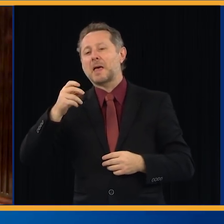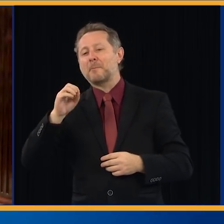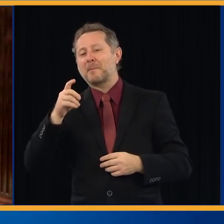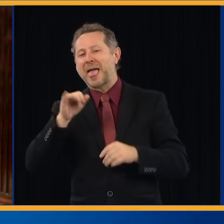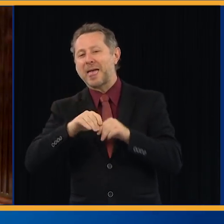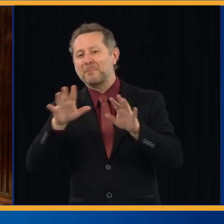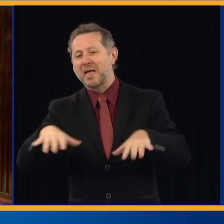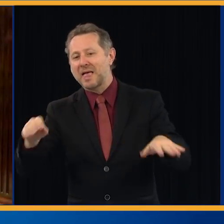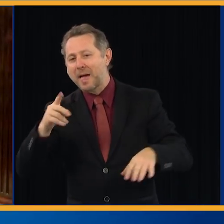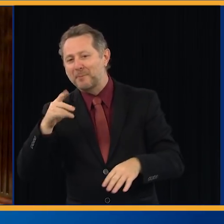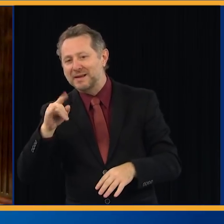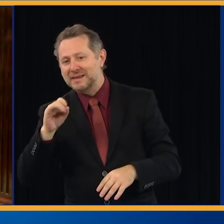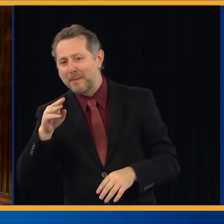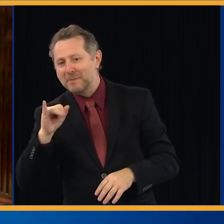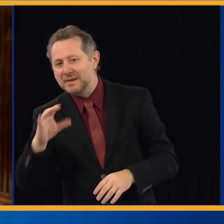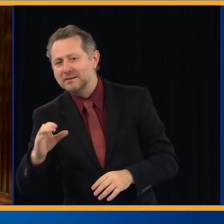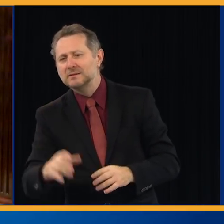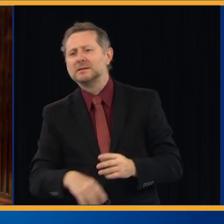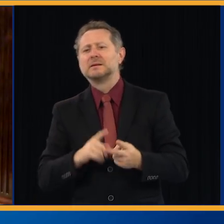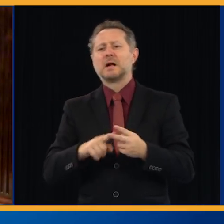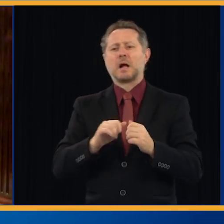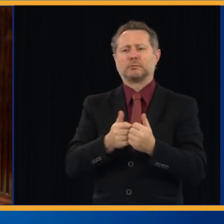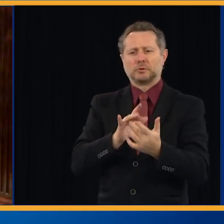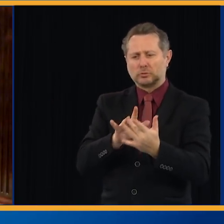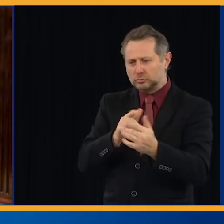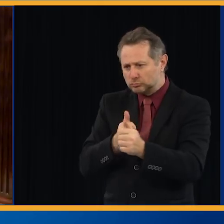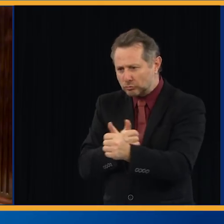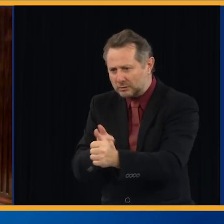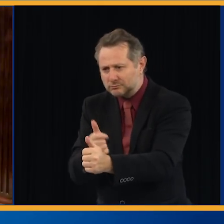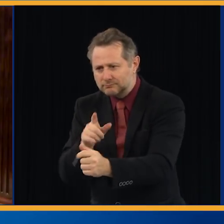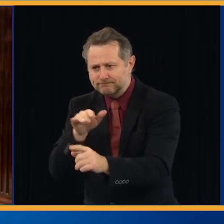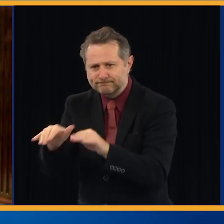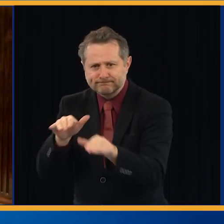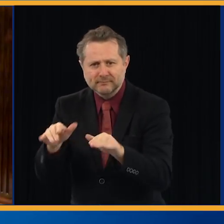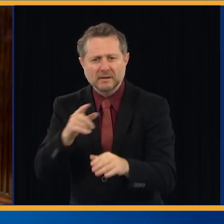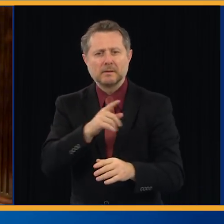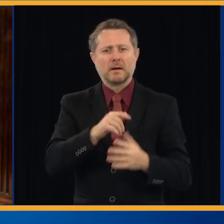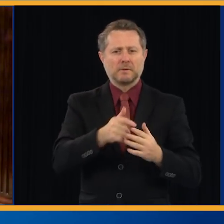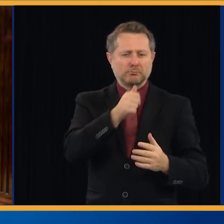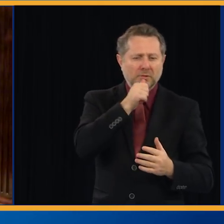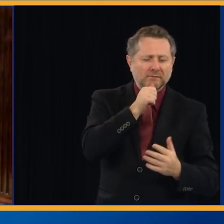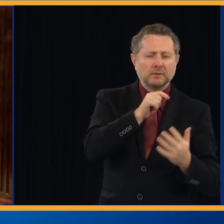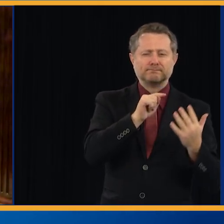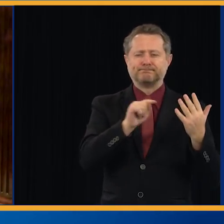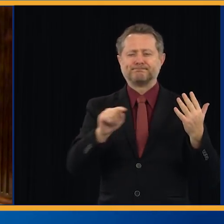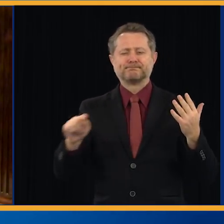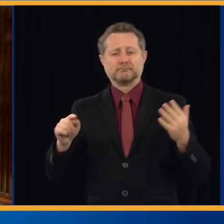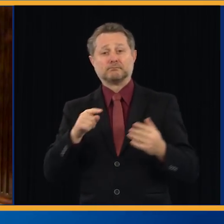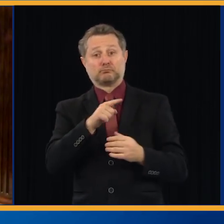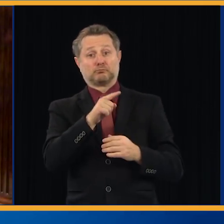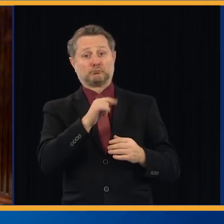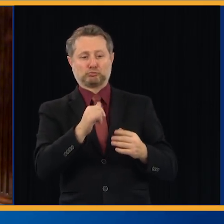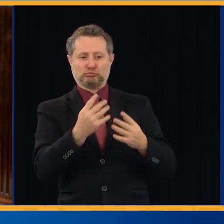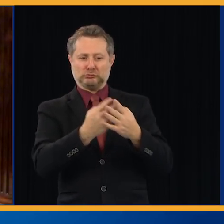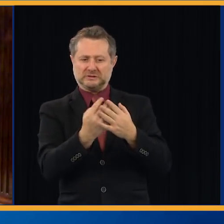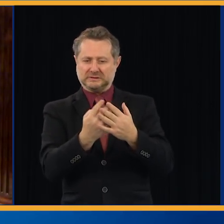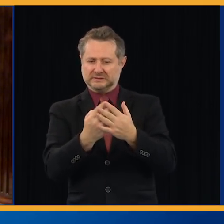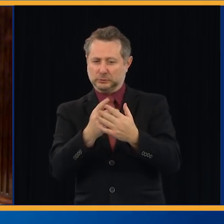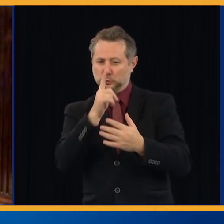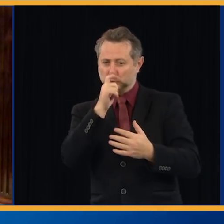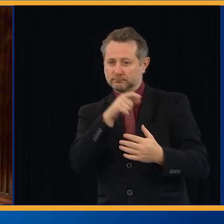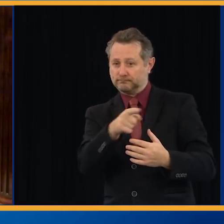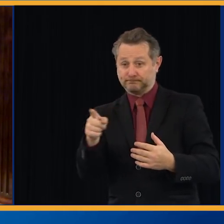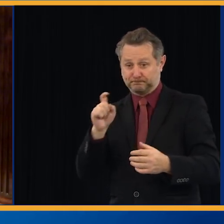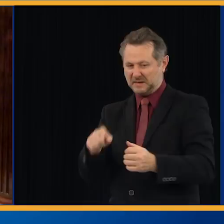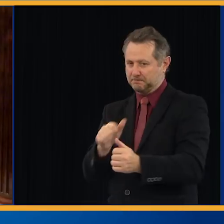There's also a test at the end of the training, which you have to pass in order to be hired. So we're not going to put up people there that don't know what